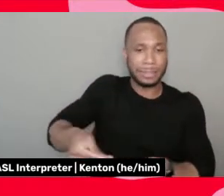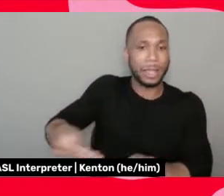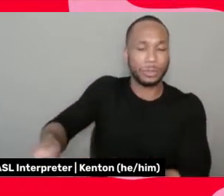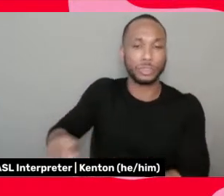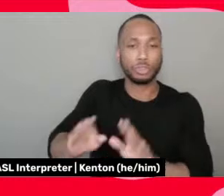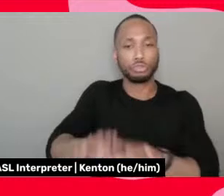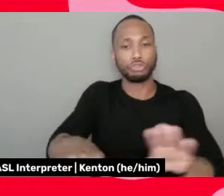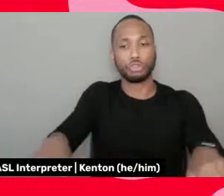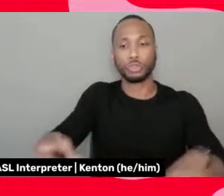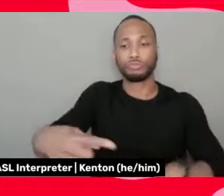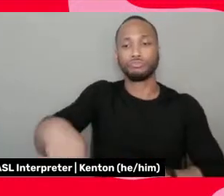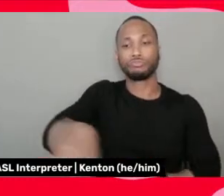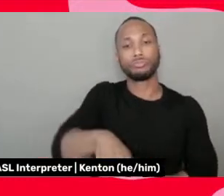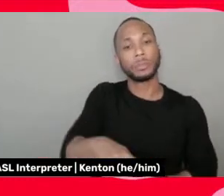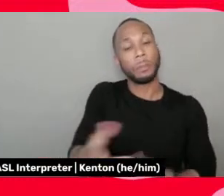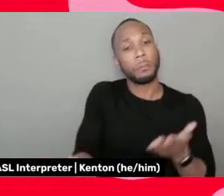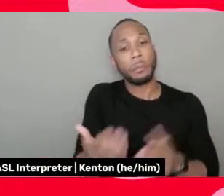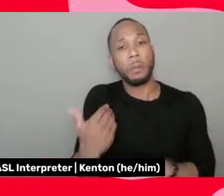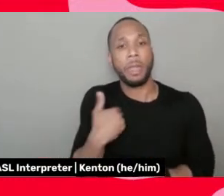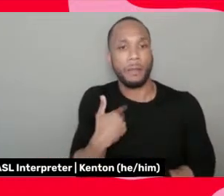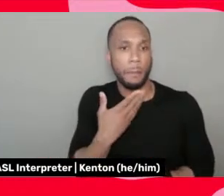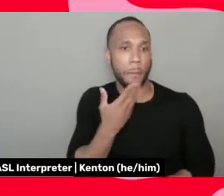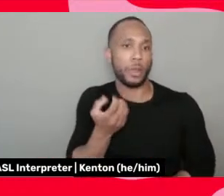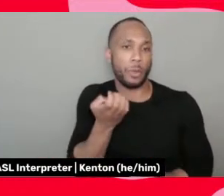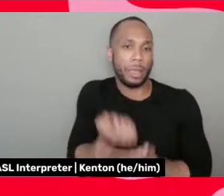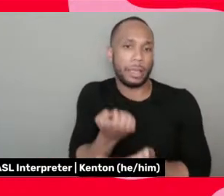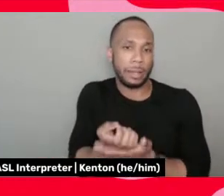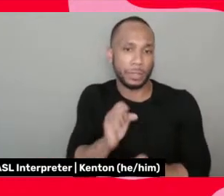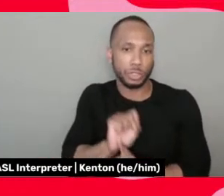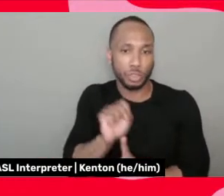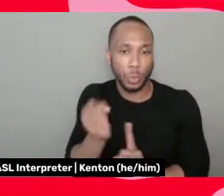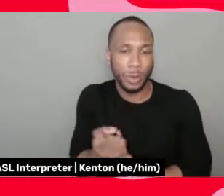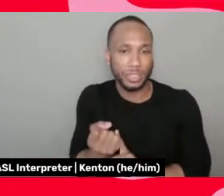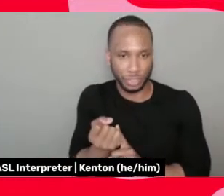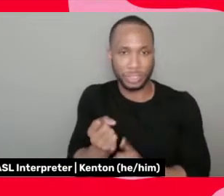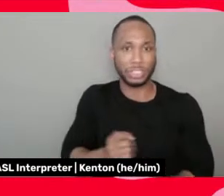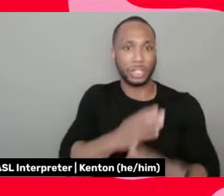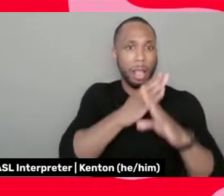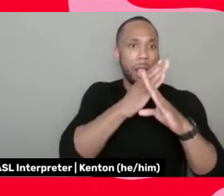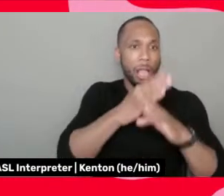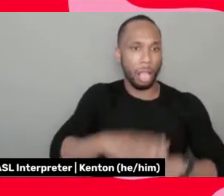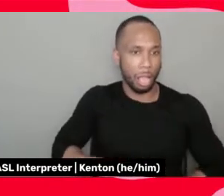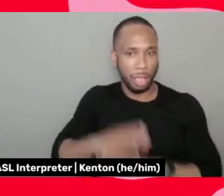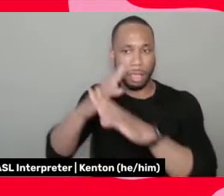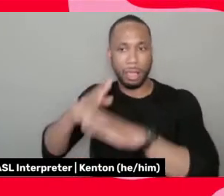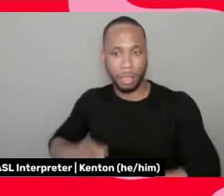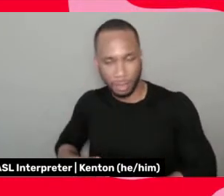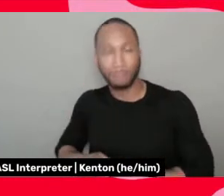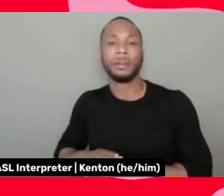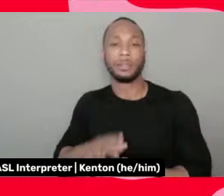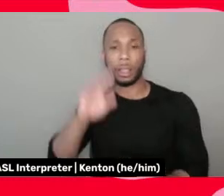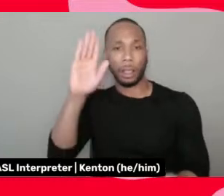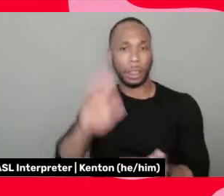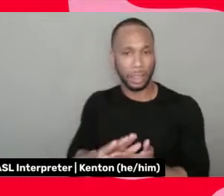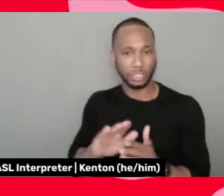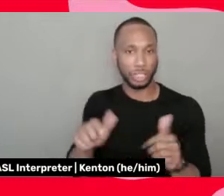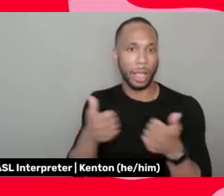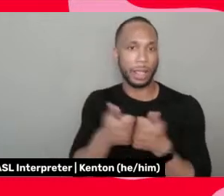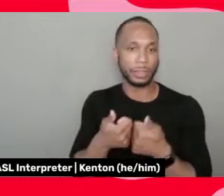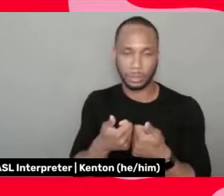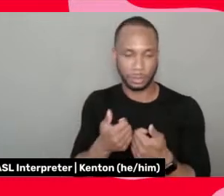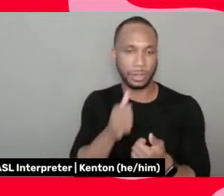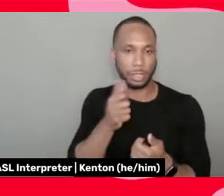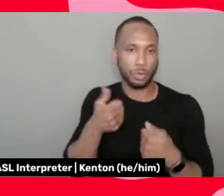have a better economic base and less challenges in terms of busting through the ceiling of the national stardom, you know,